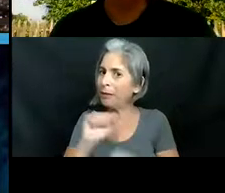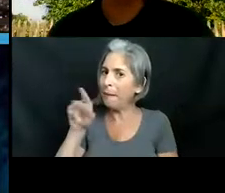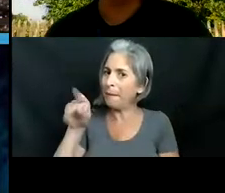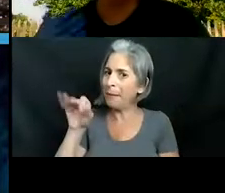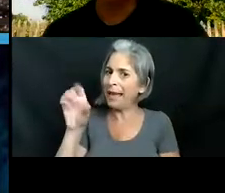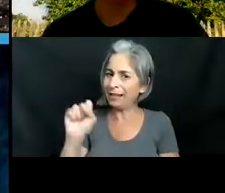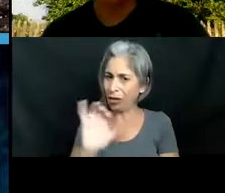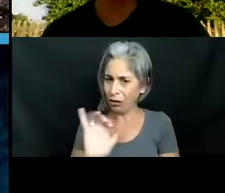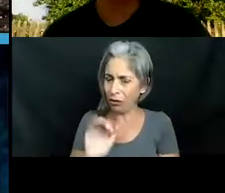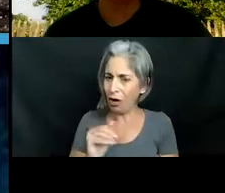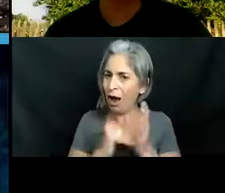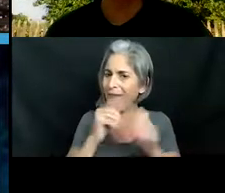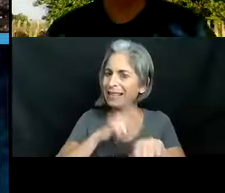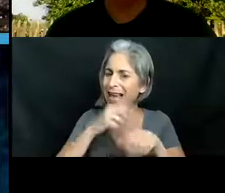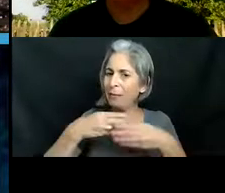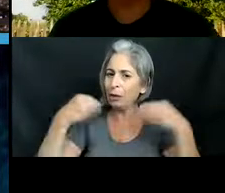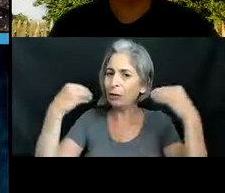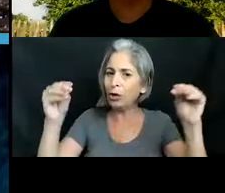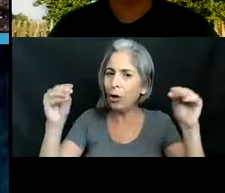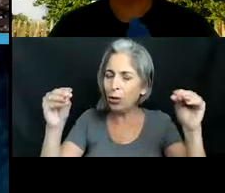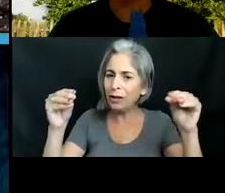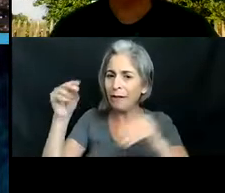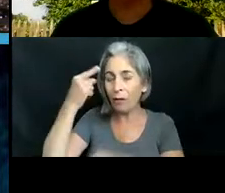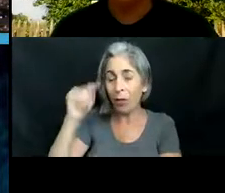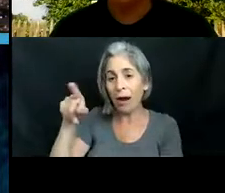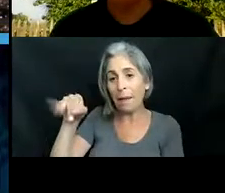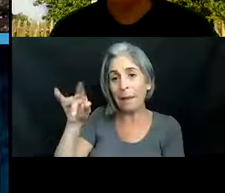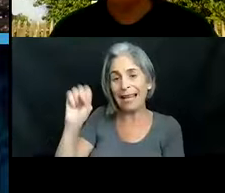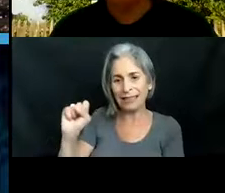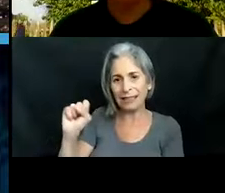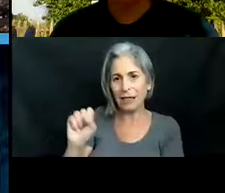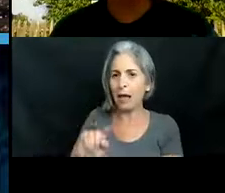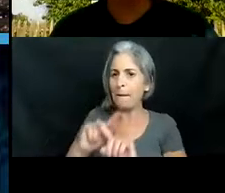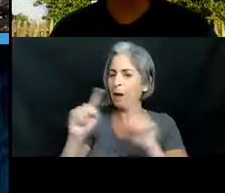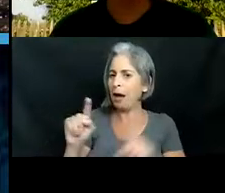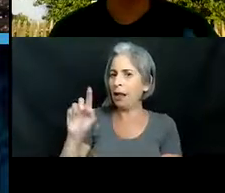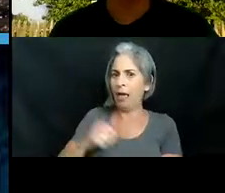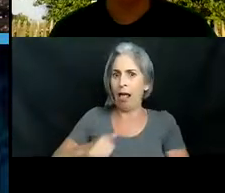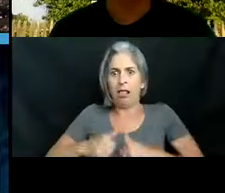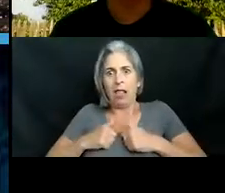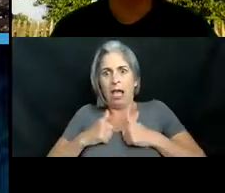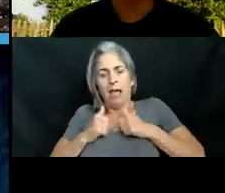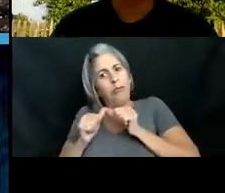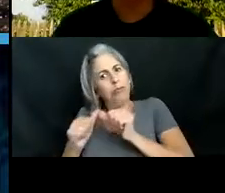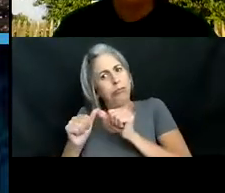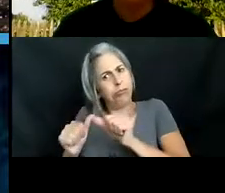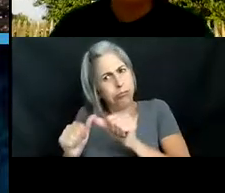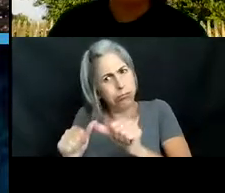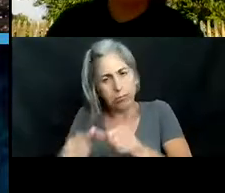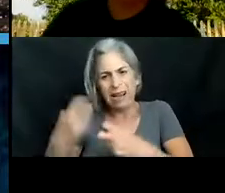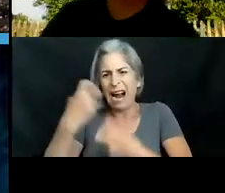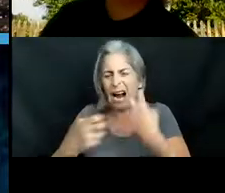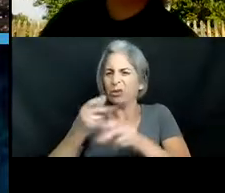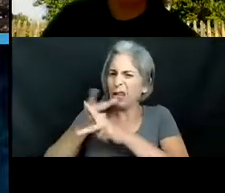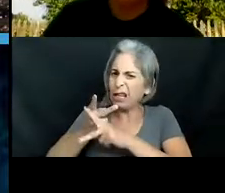oftentimes get sold as pets but again reptiles are very long living and kind of hard to take care of so most of the